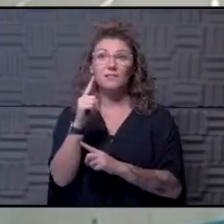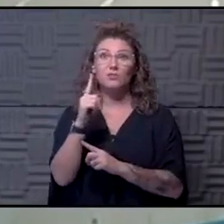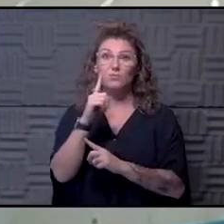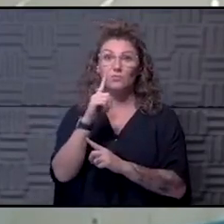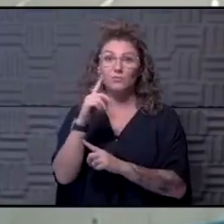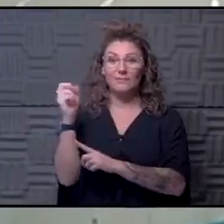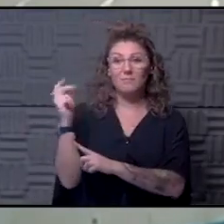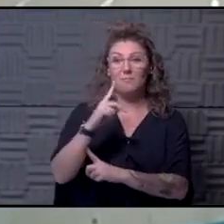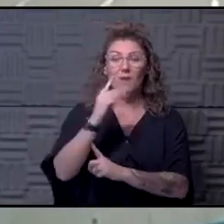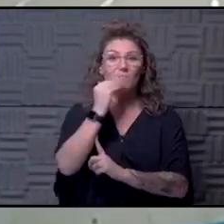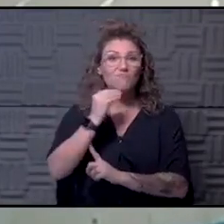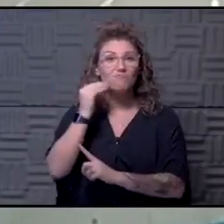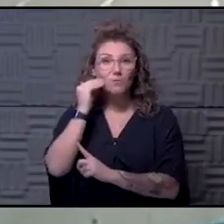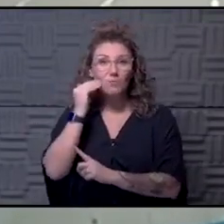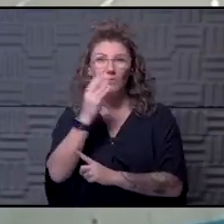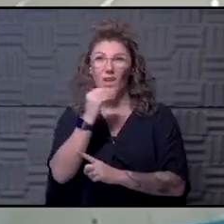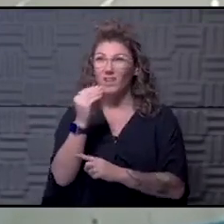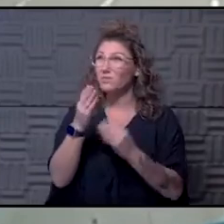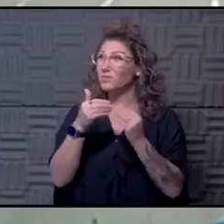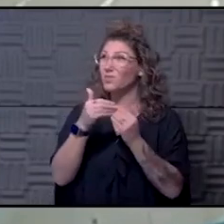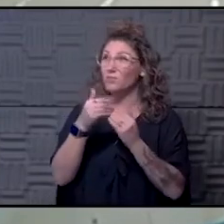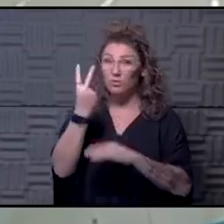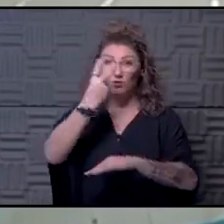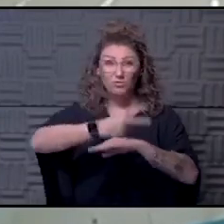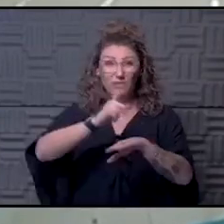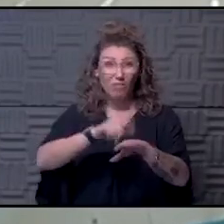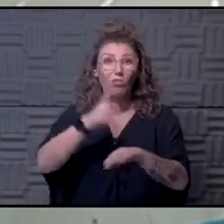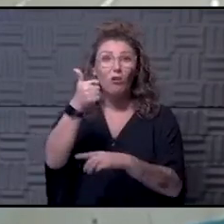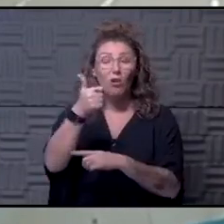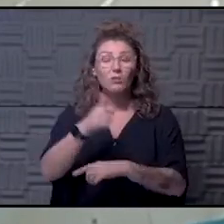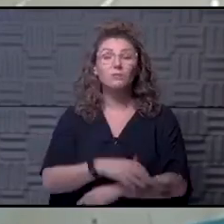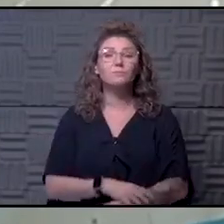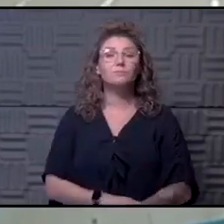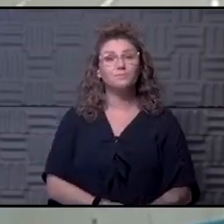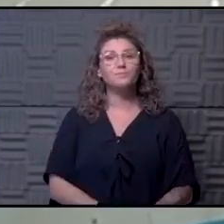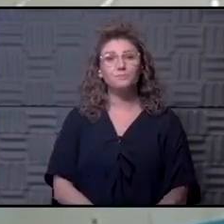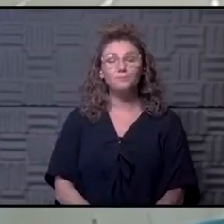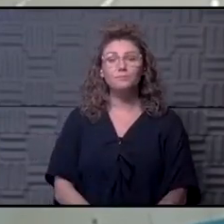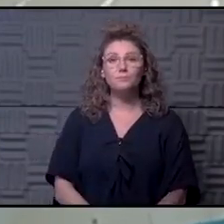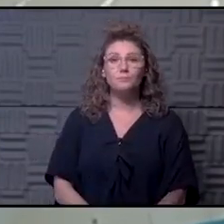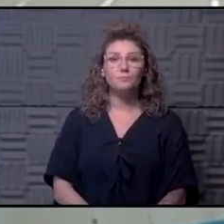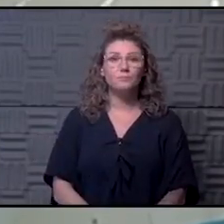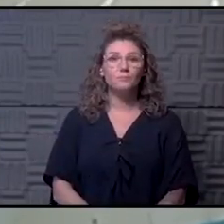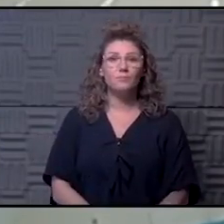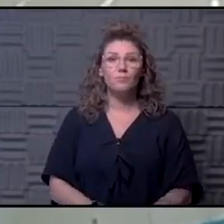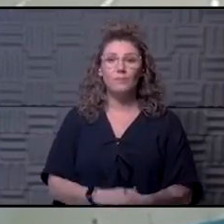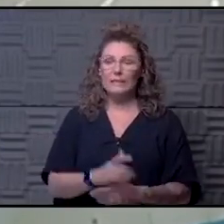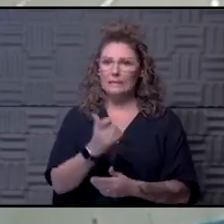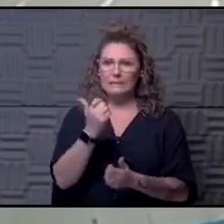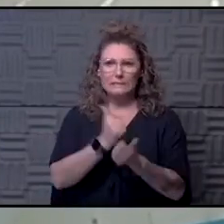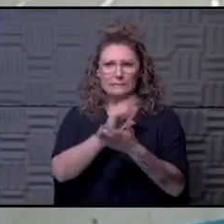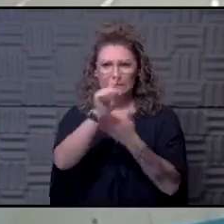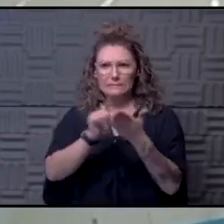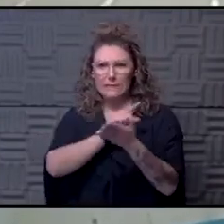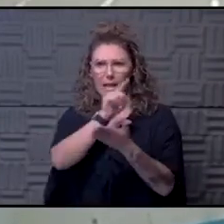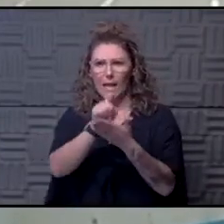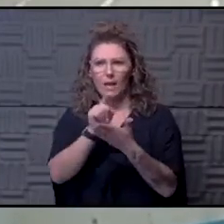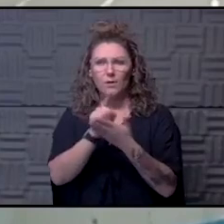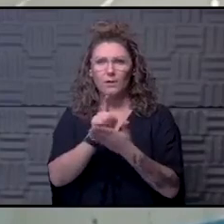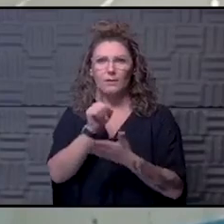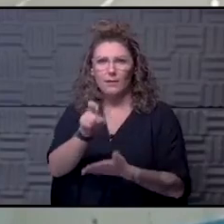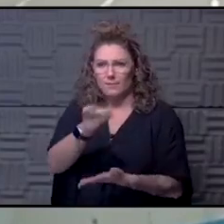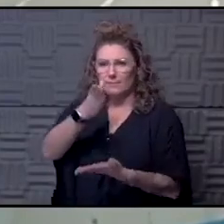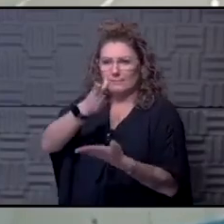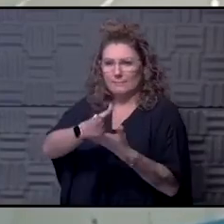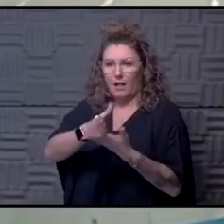and it did take almost two days longer, but I, it, every hour or two, I had to stop and take a break and